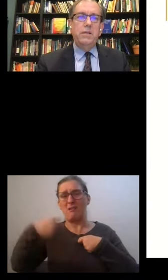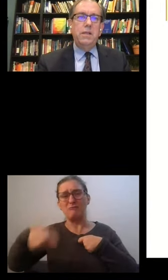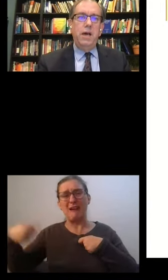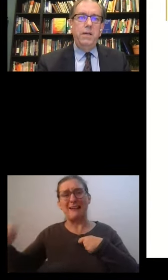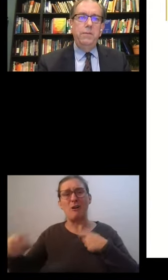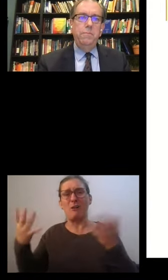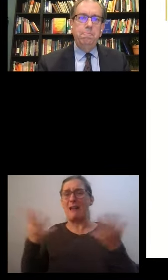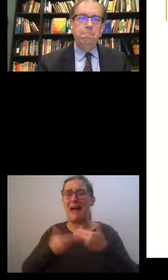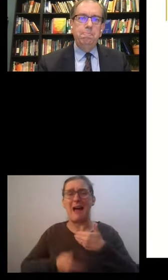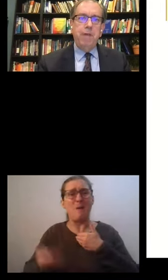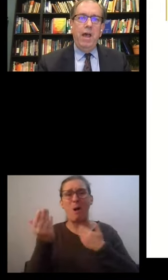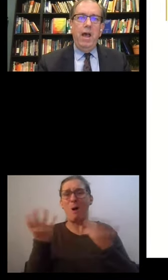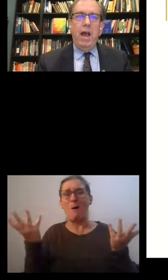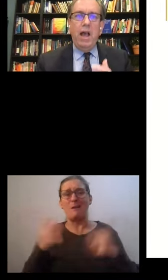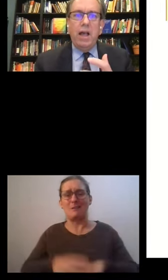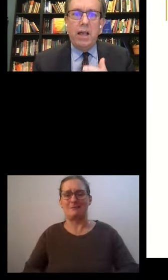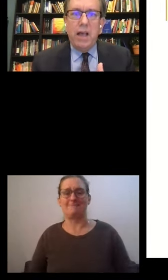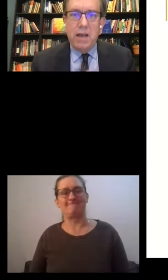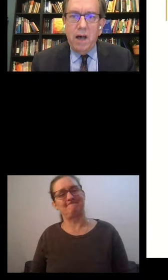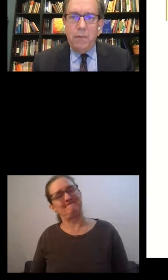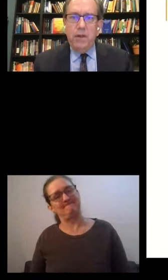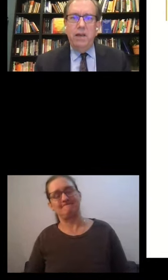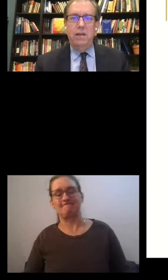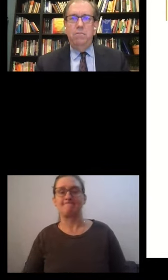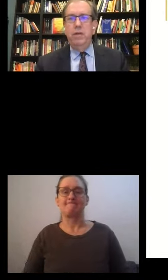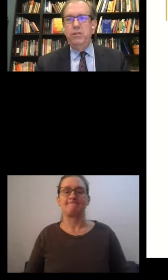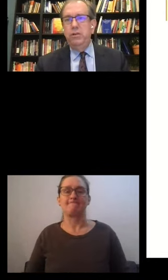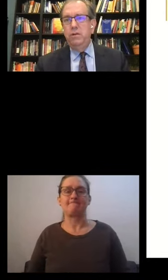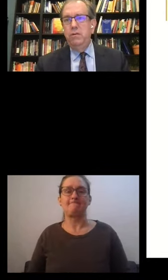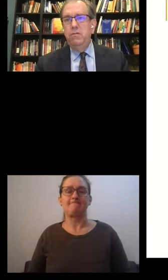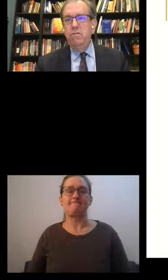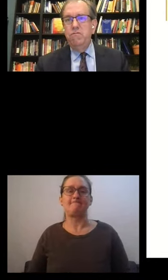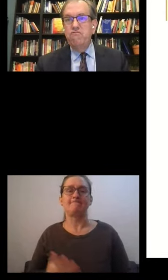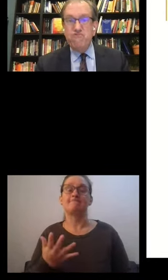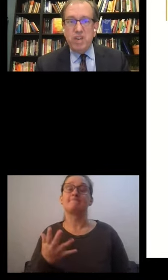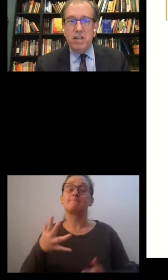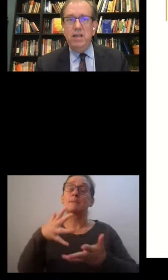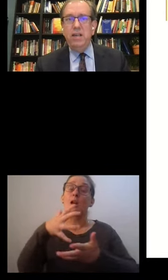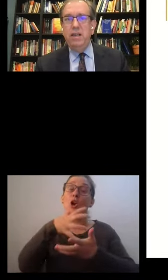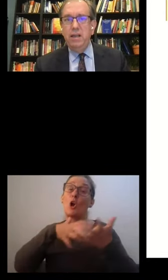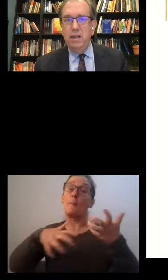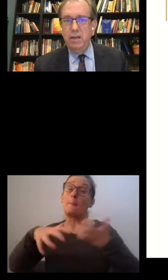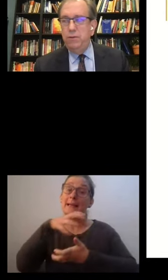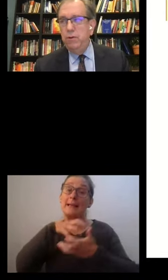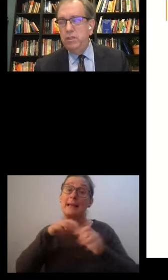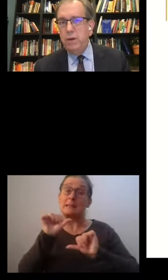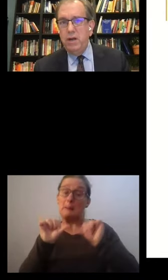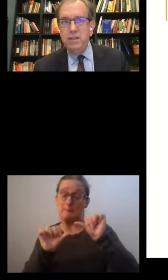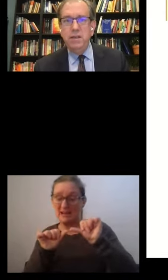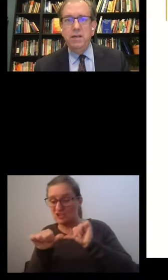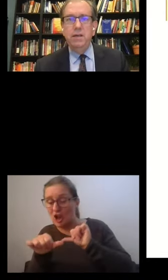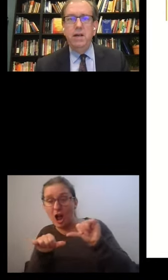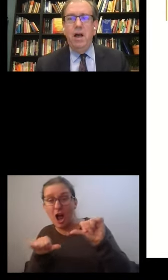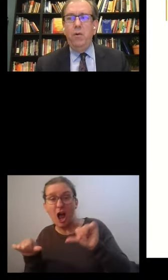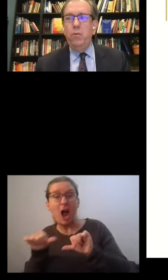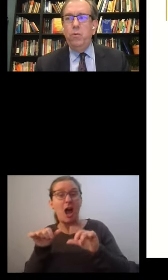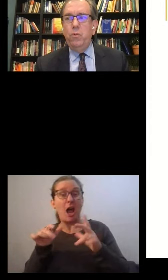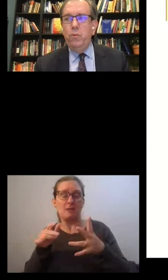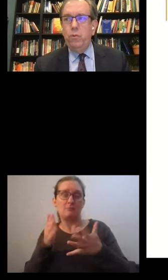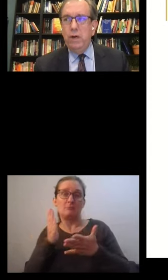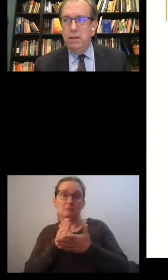Next slide. Can a complicated measure really influence policy?